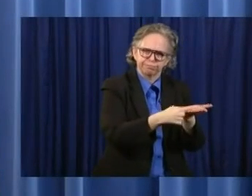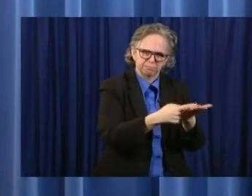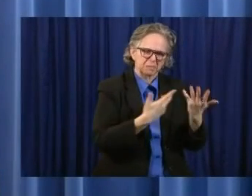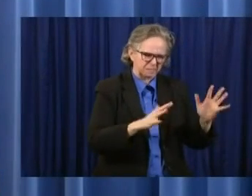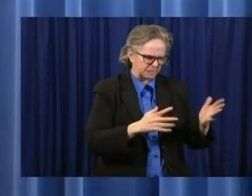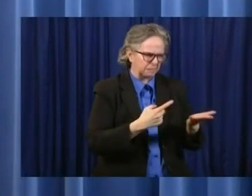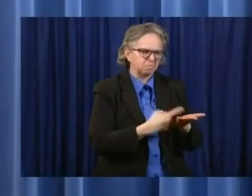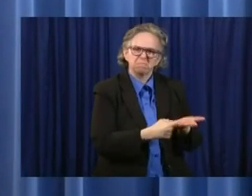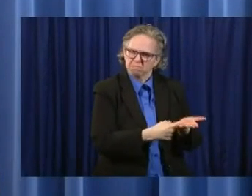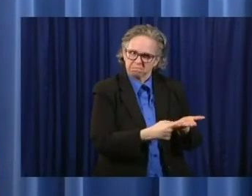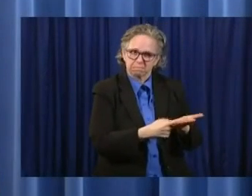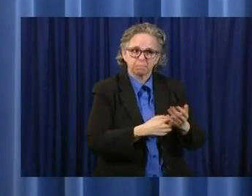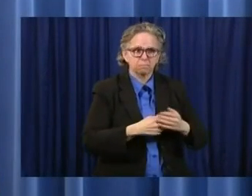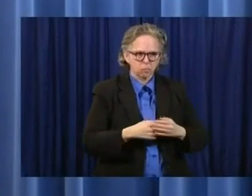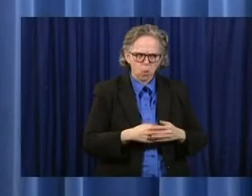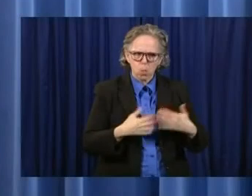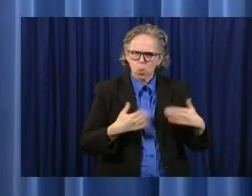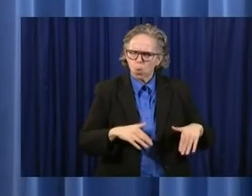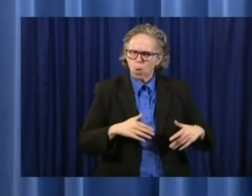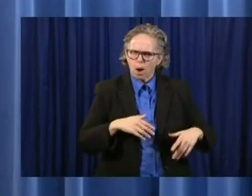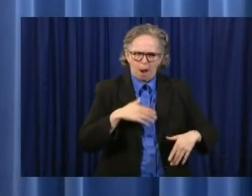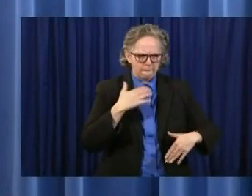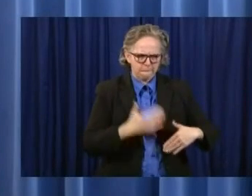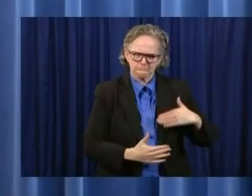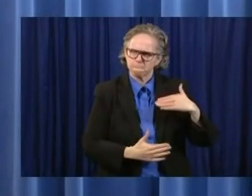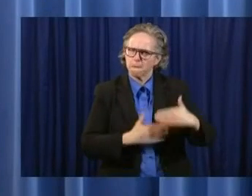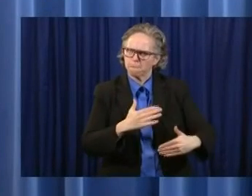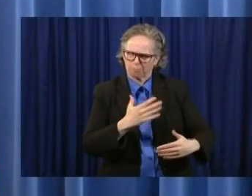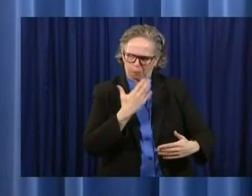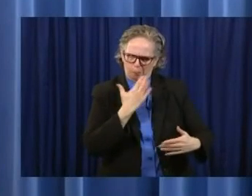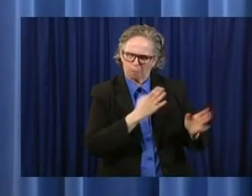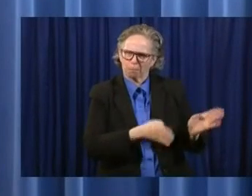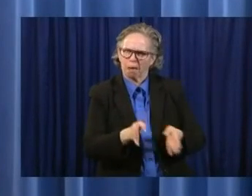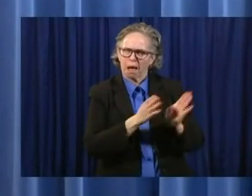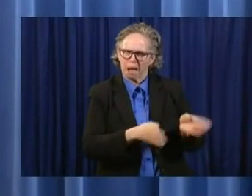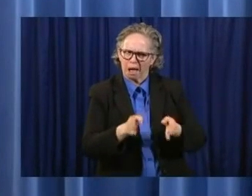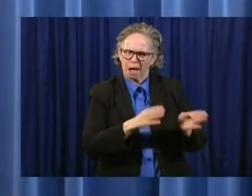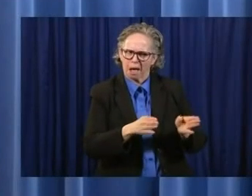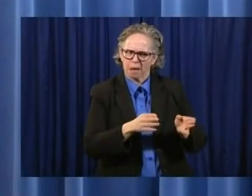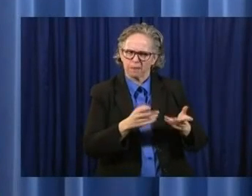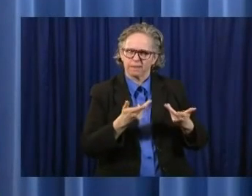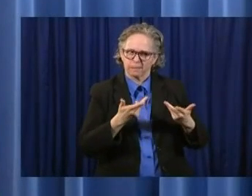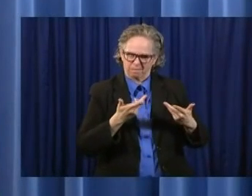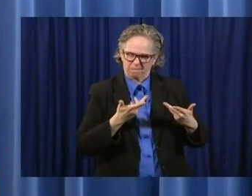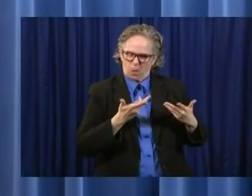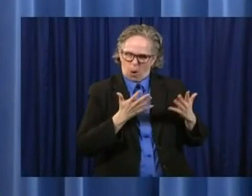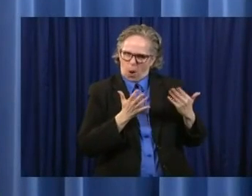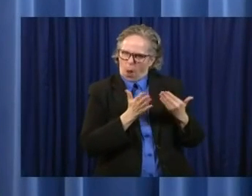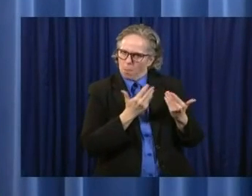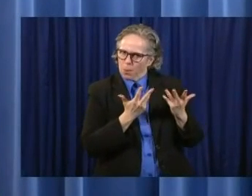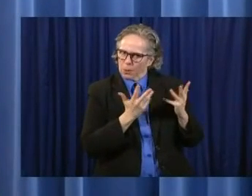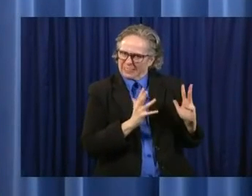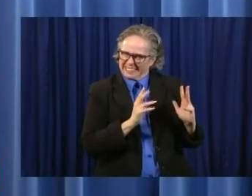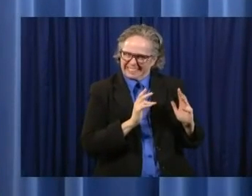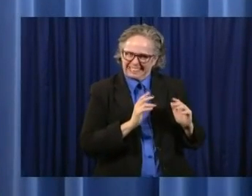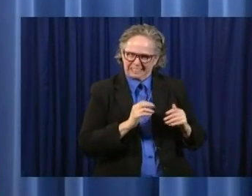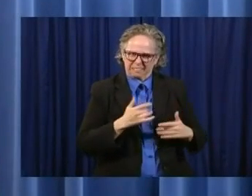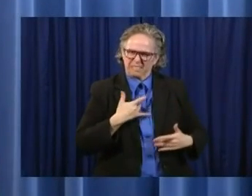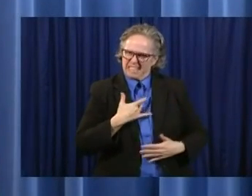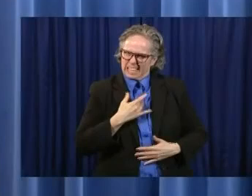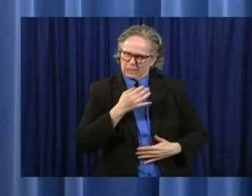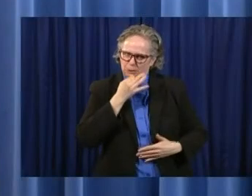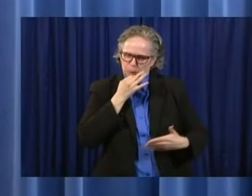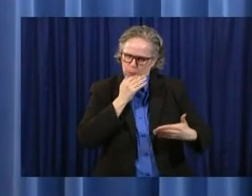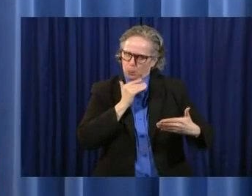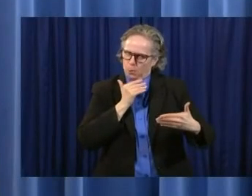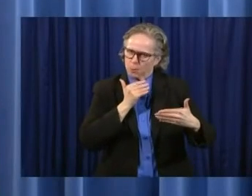some very good progress today. It looks like they're about done about the protocol, and so